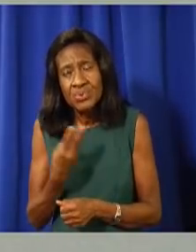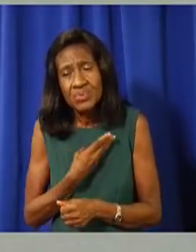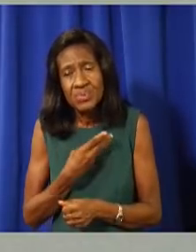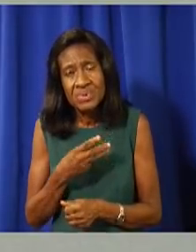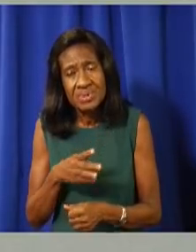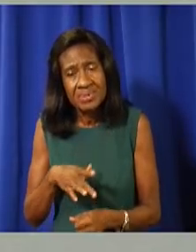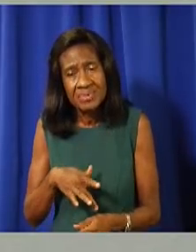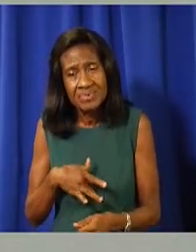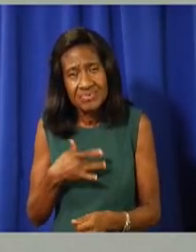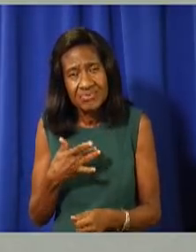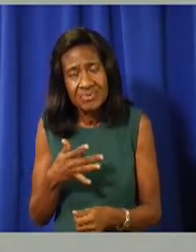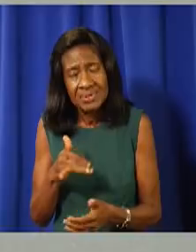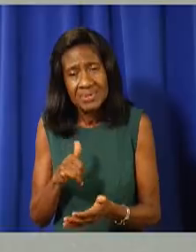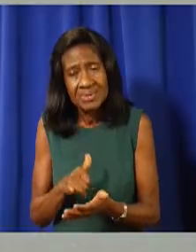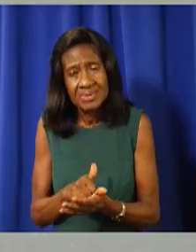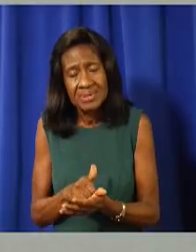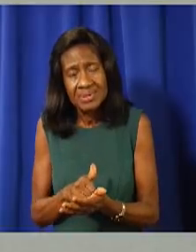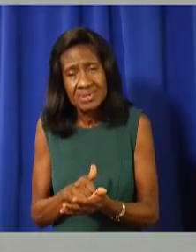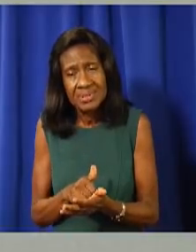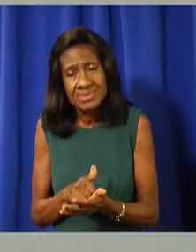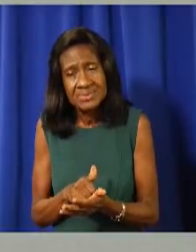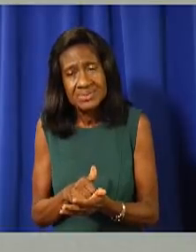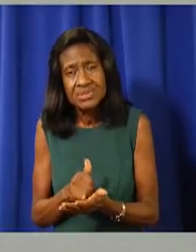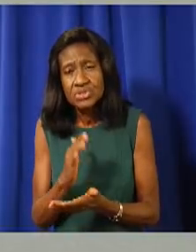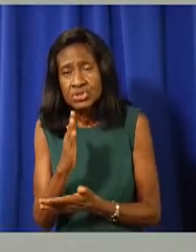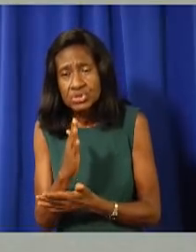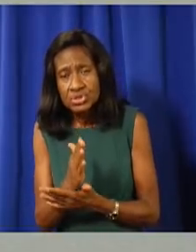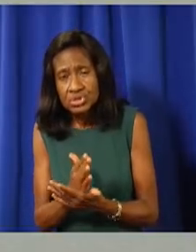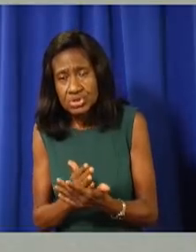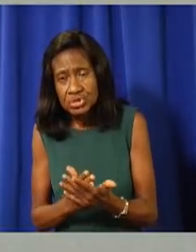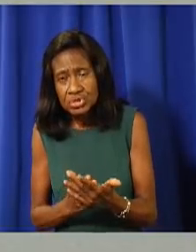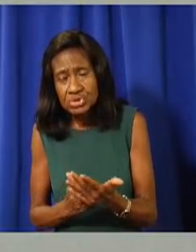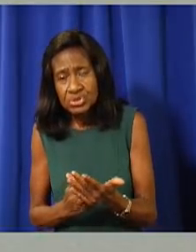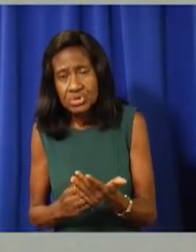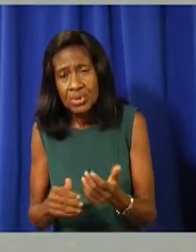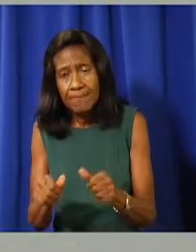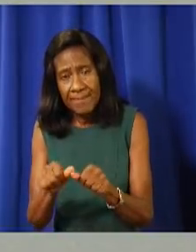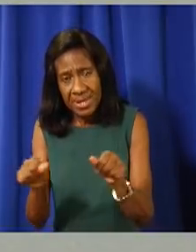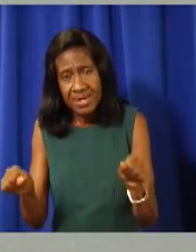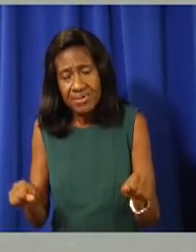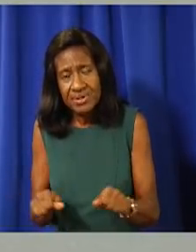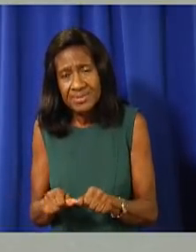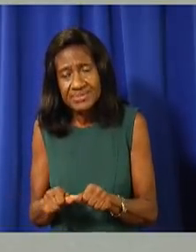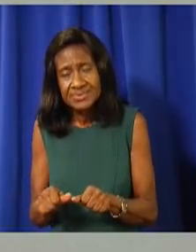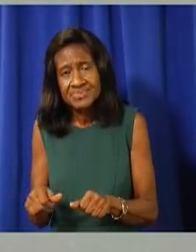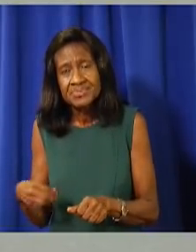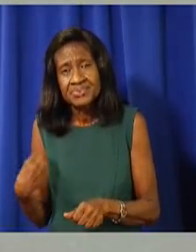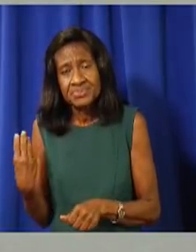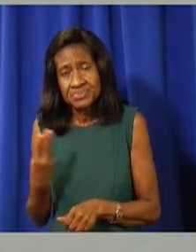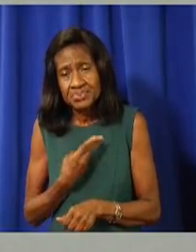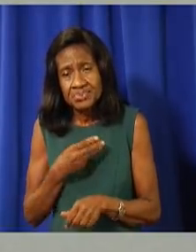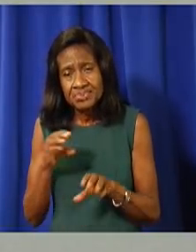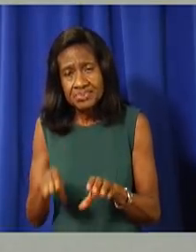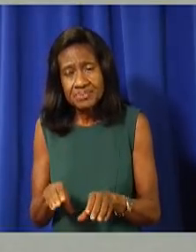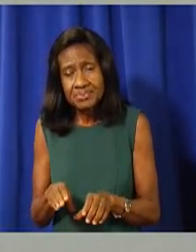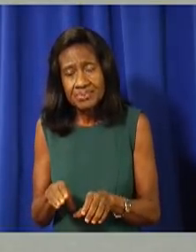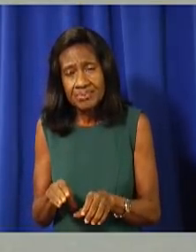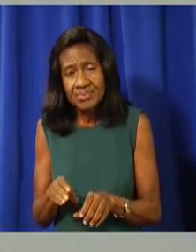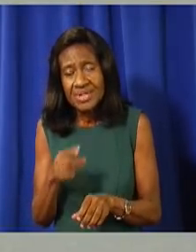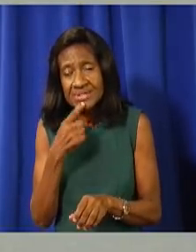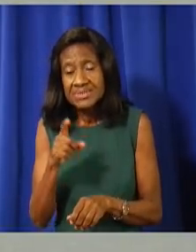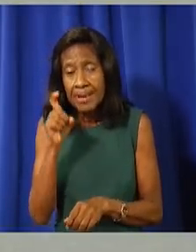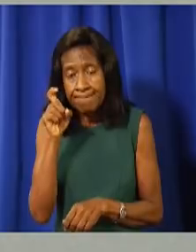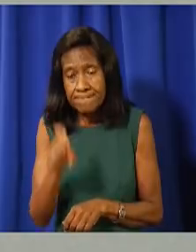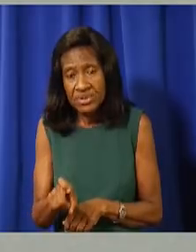have complete justification in insisting that, you know, we can sort of mandate vaccines for certain, certain